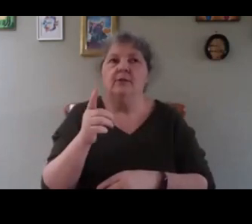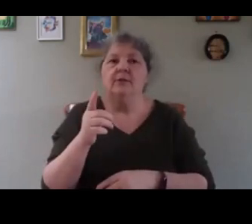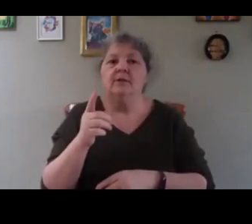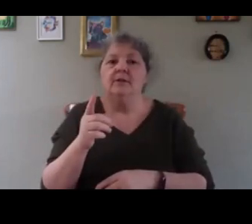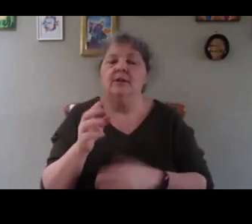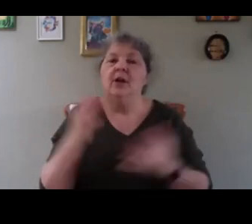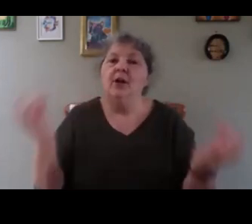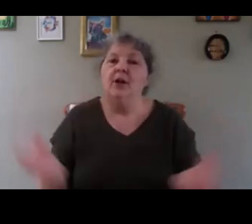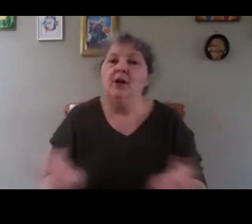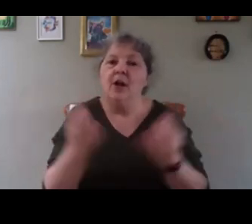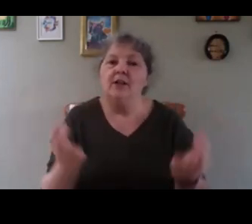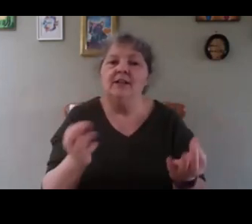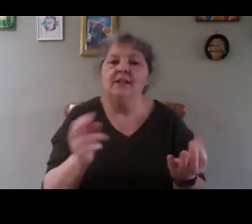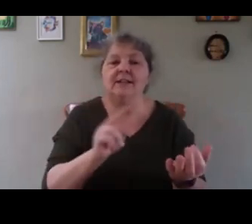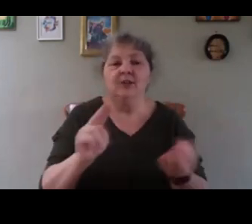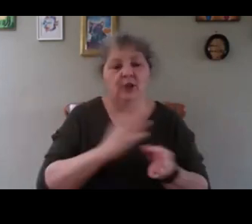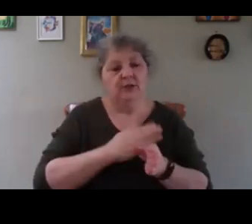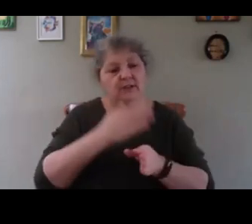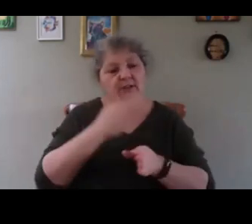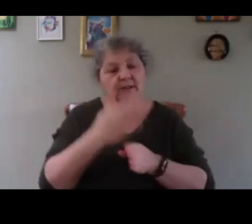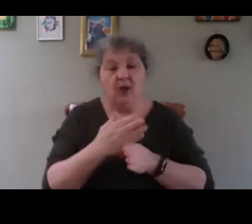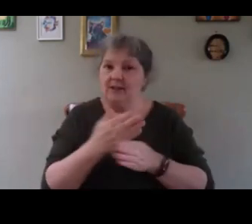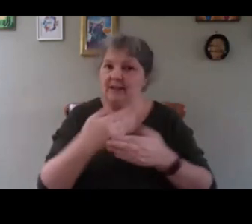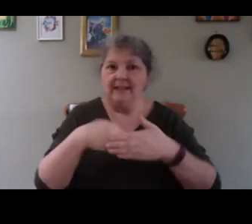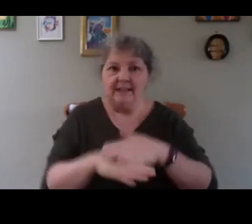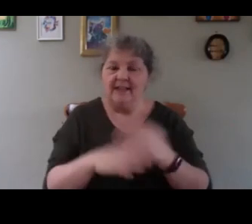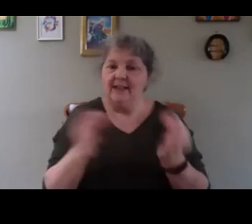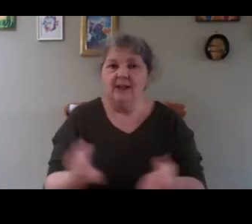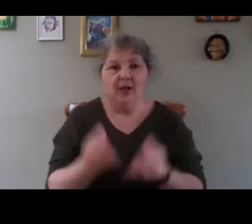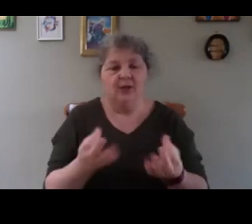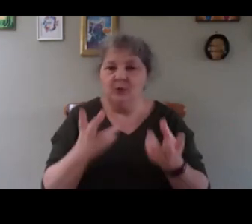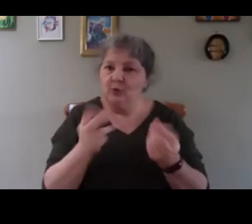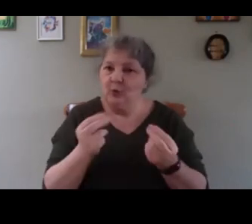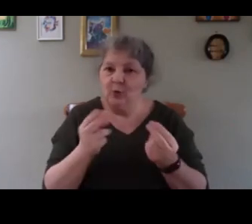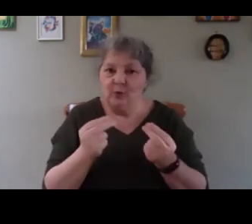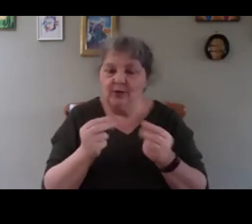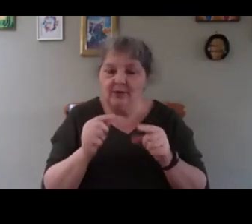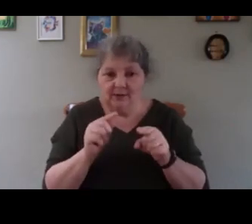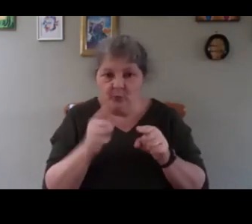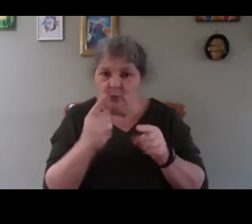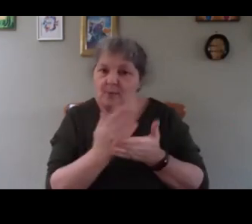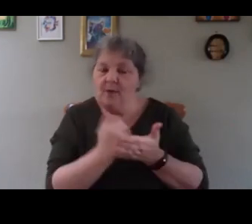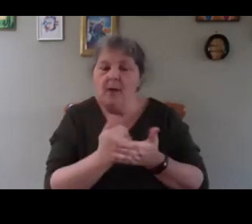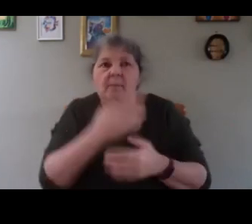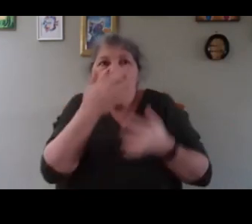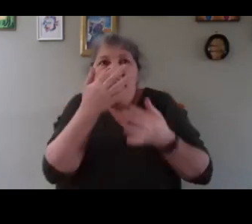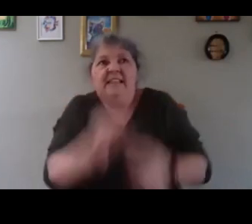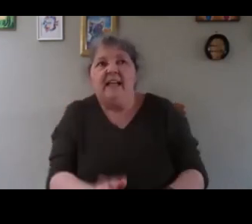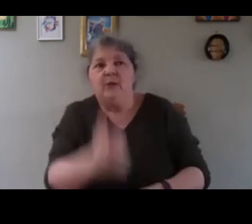is not starting in the garden. it's a mistake to believe that.